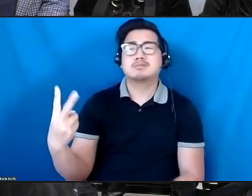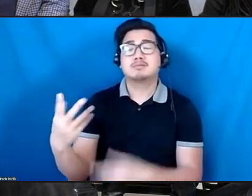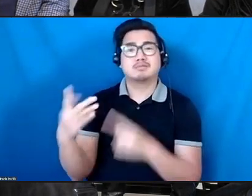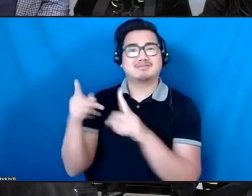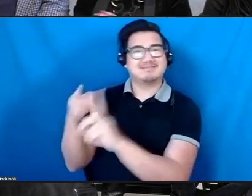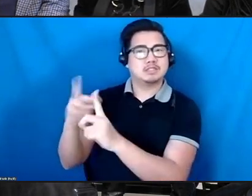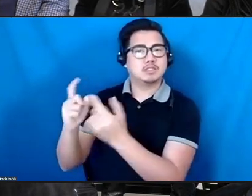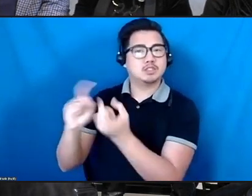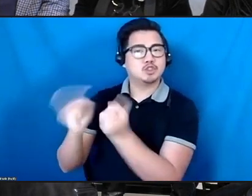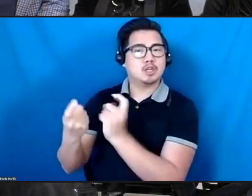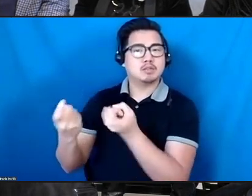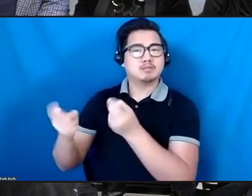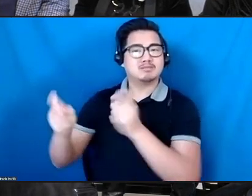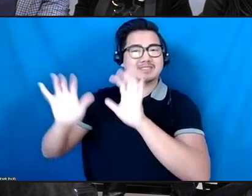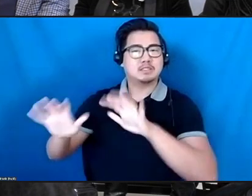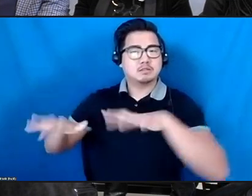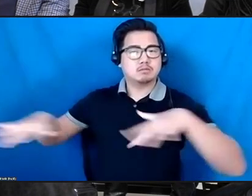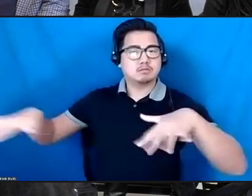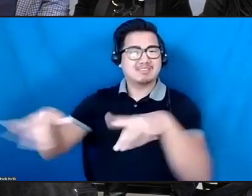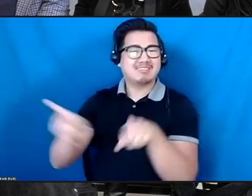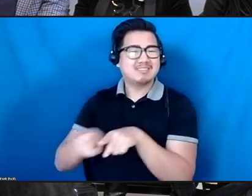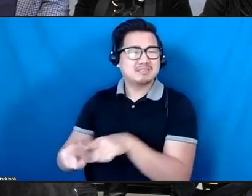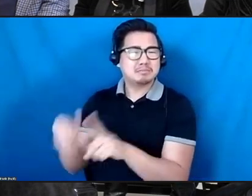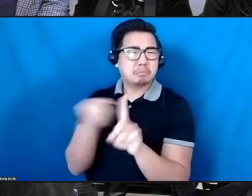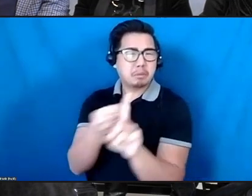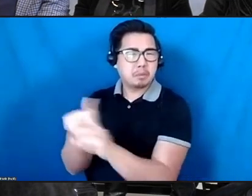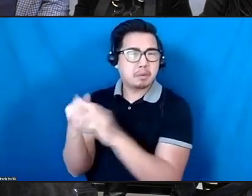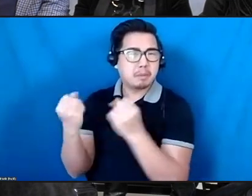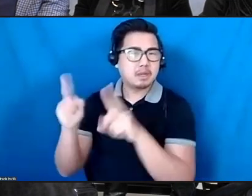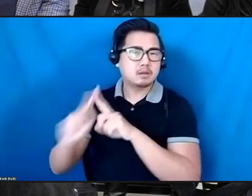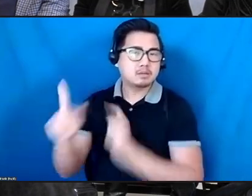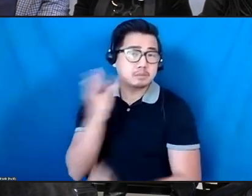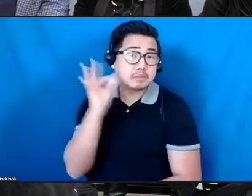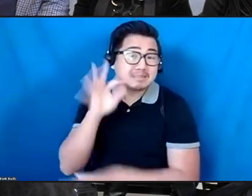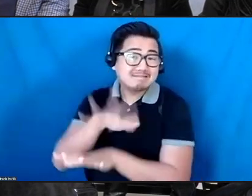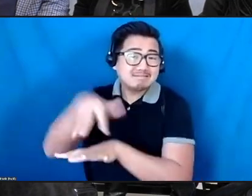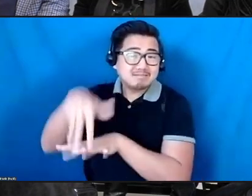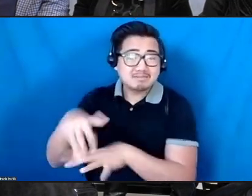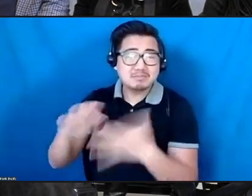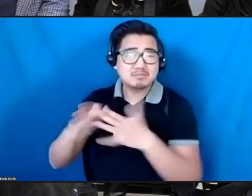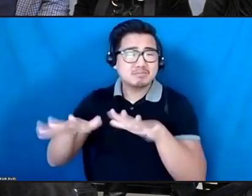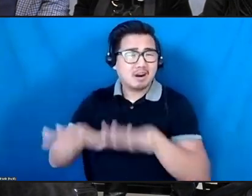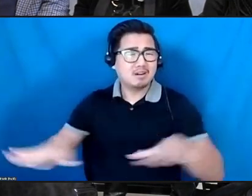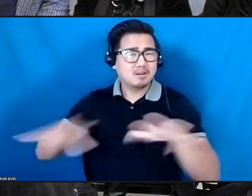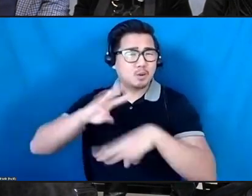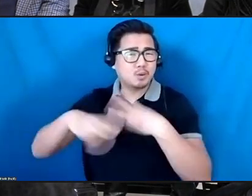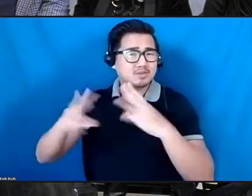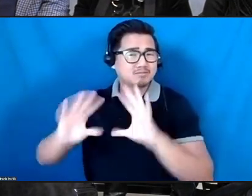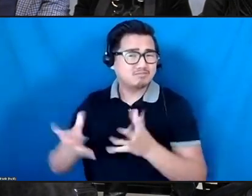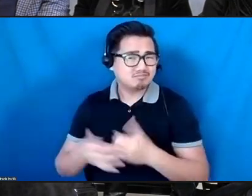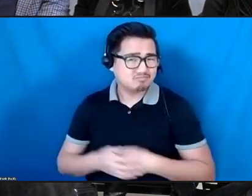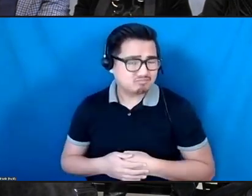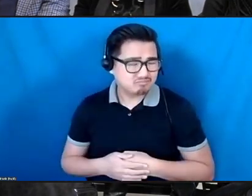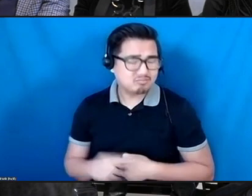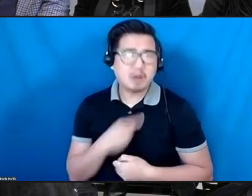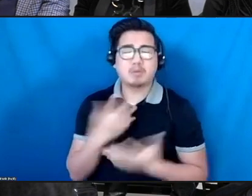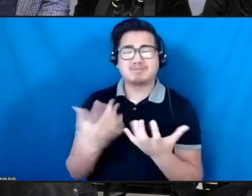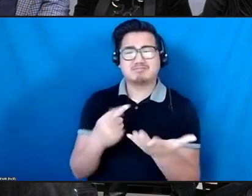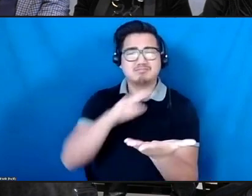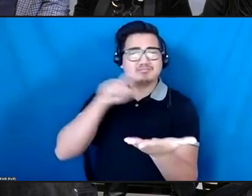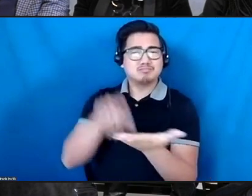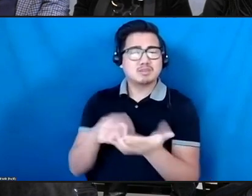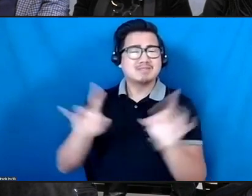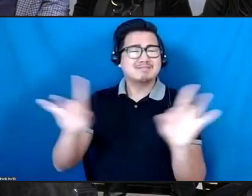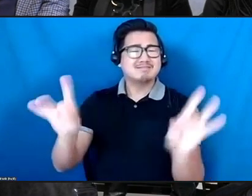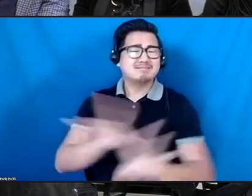affect indigenous peoples worldwide. I invite you to join me in acknowledging the truth of violence perpetrated in the